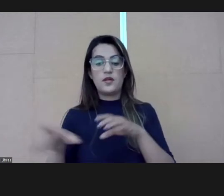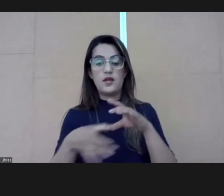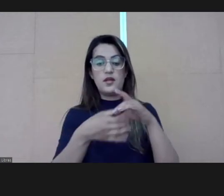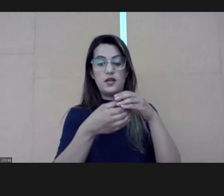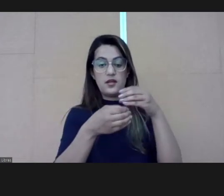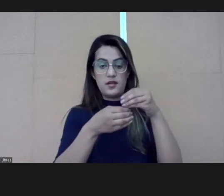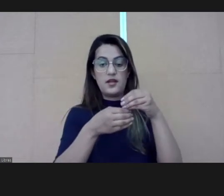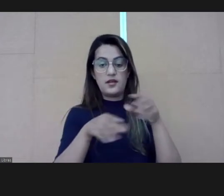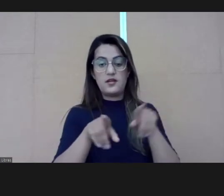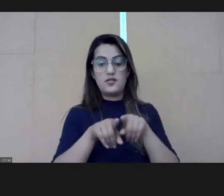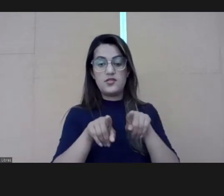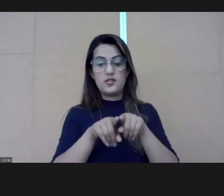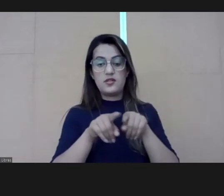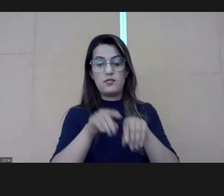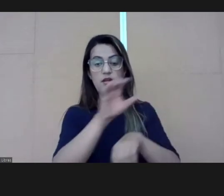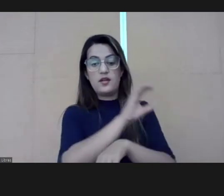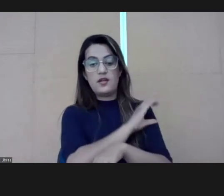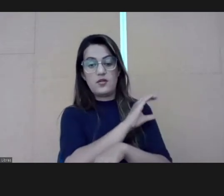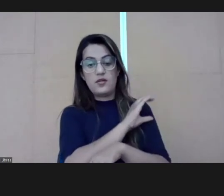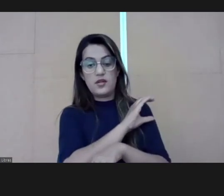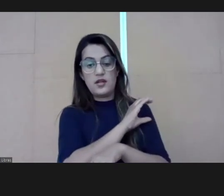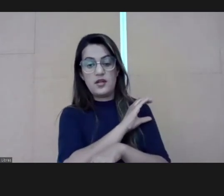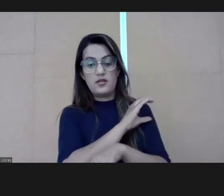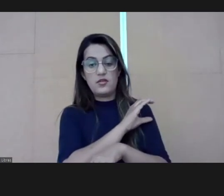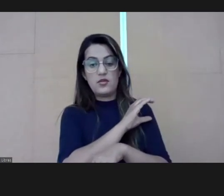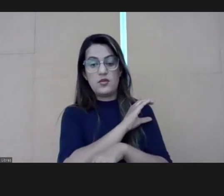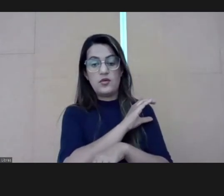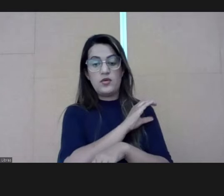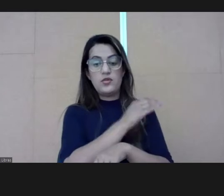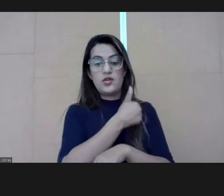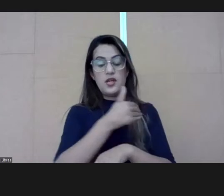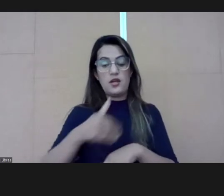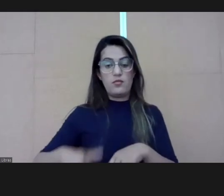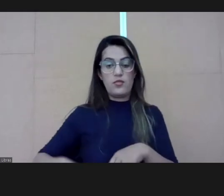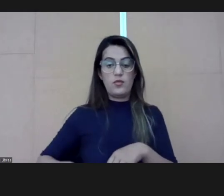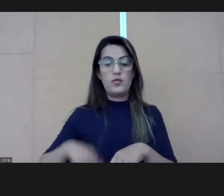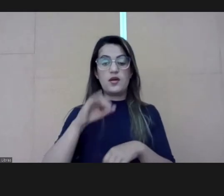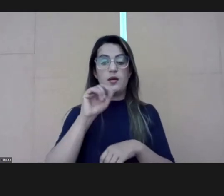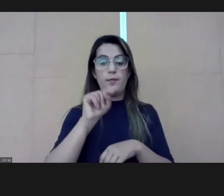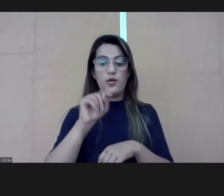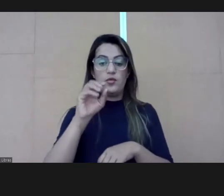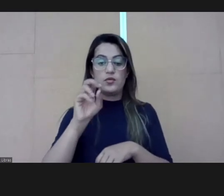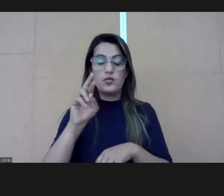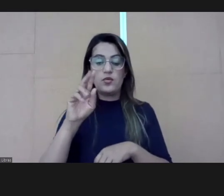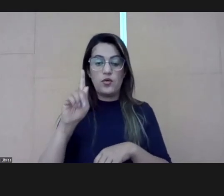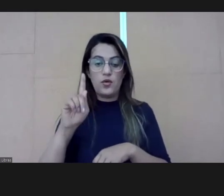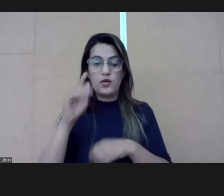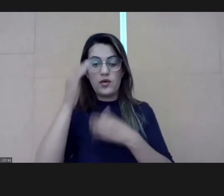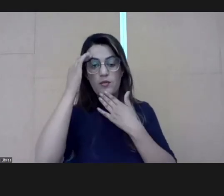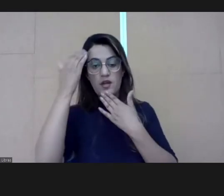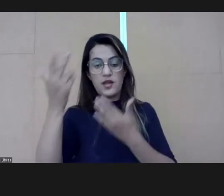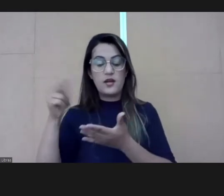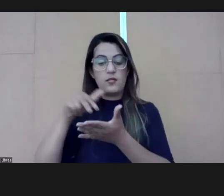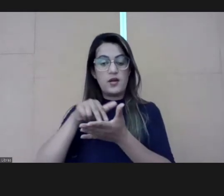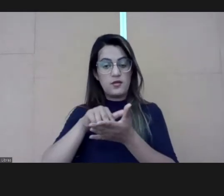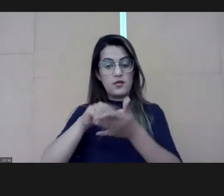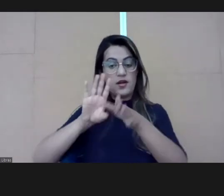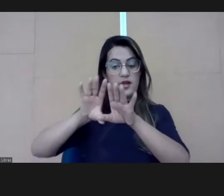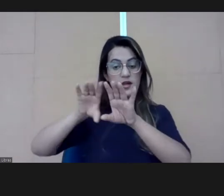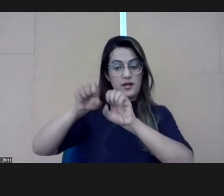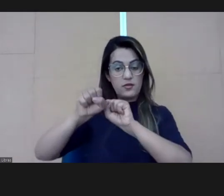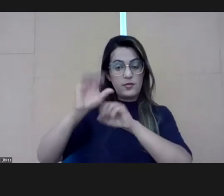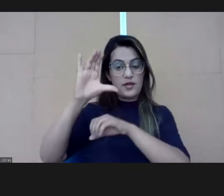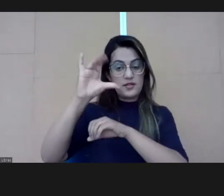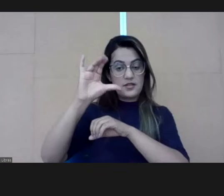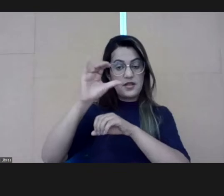is a part of the movement People Ahead and coordinator of the Republica.org. Thank you.